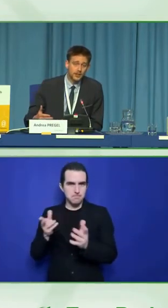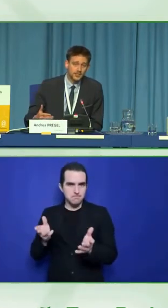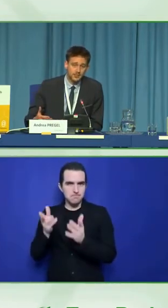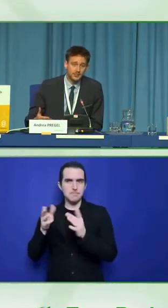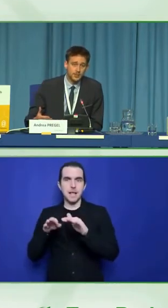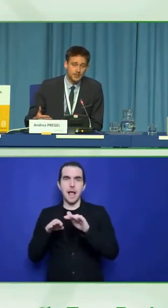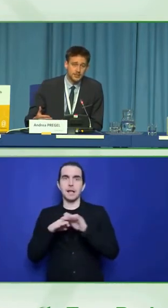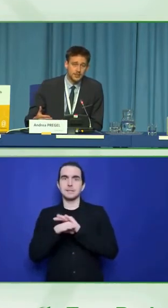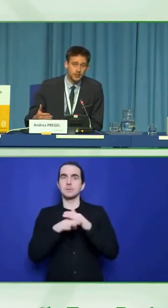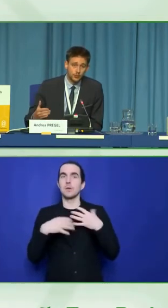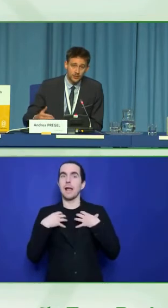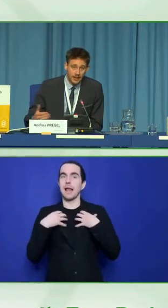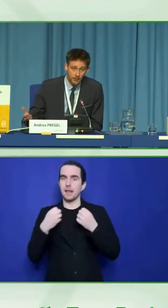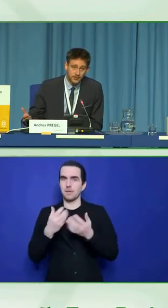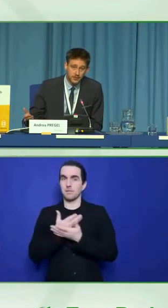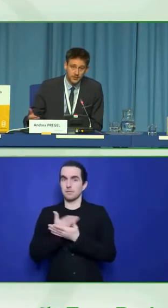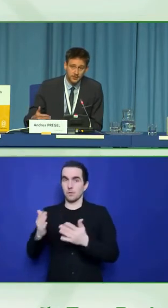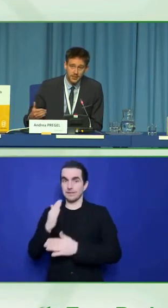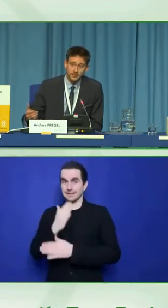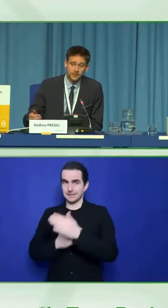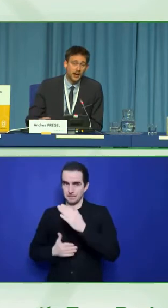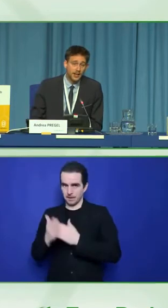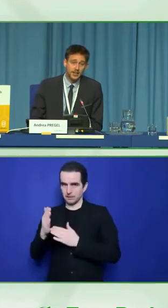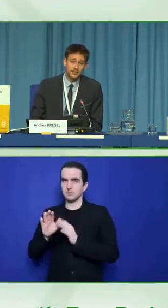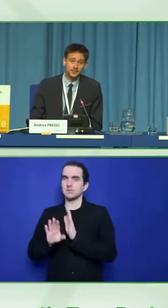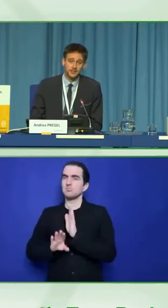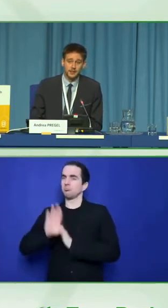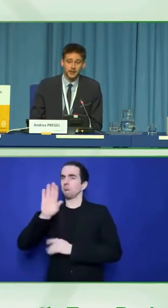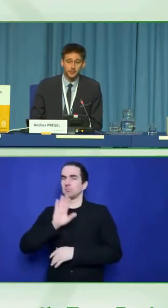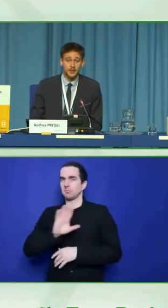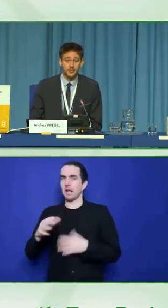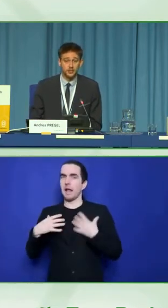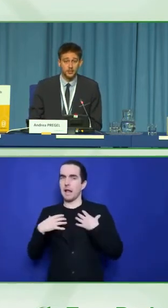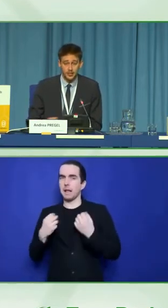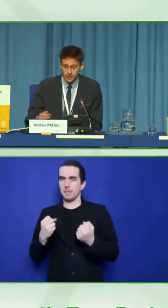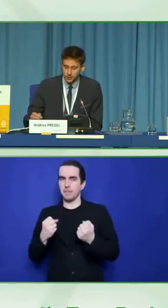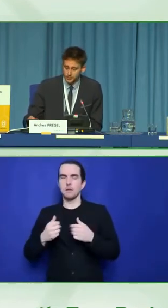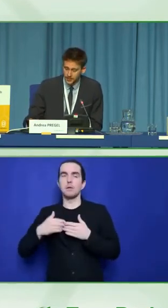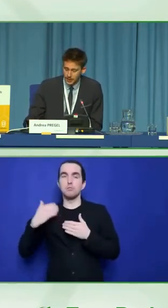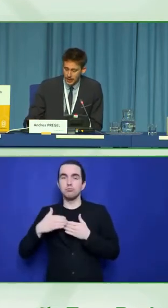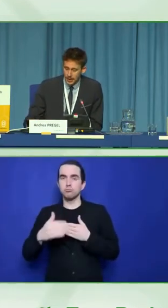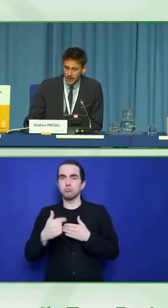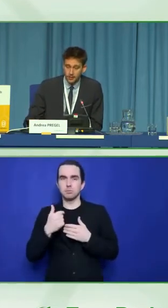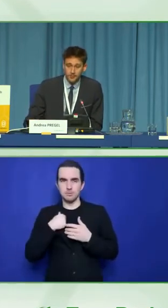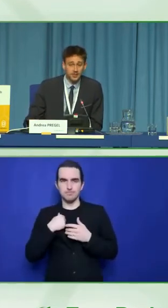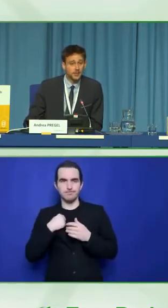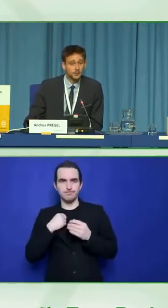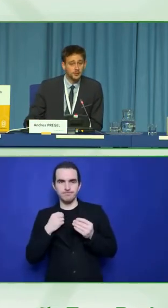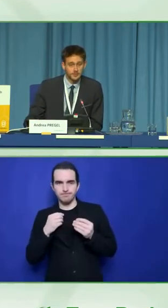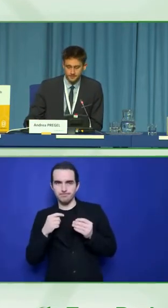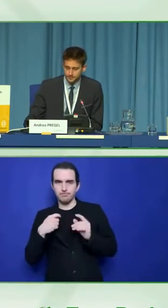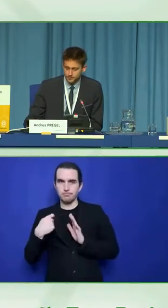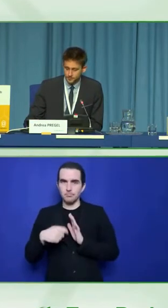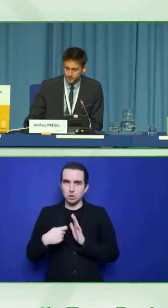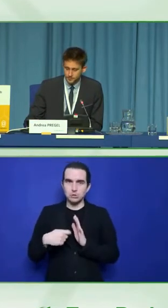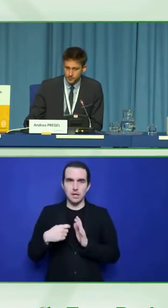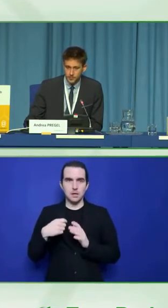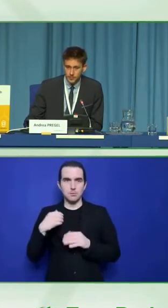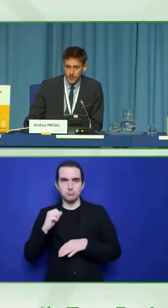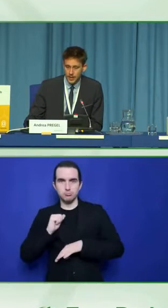lack of accessibility within health facilities is highlighted as a major issue. Next slide, please.